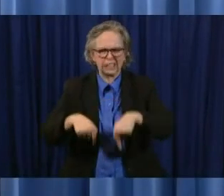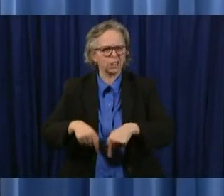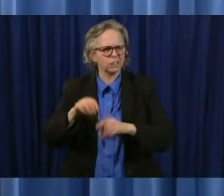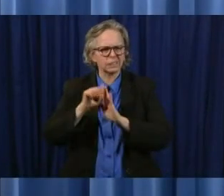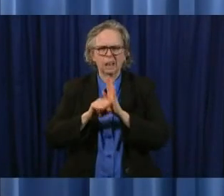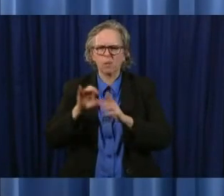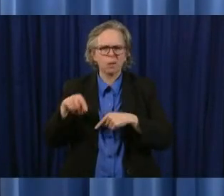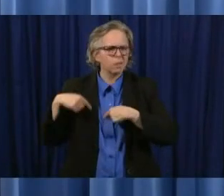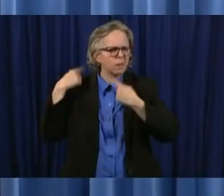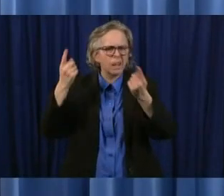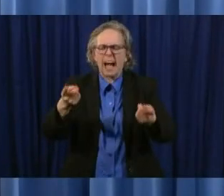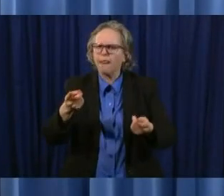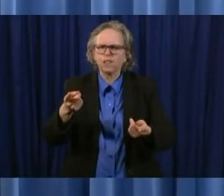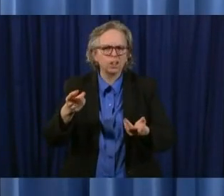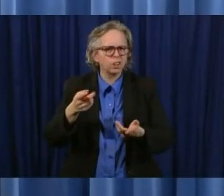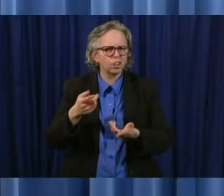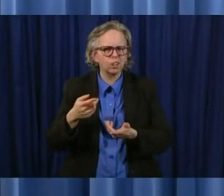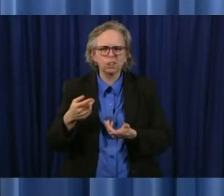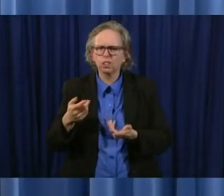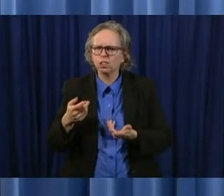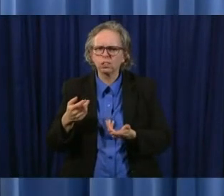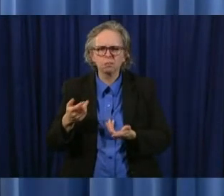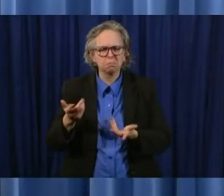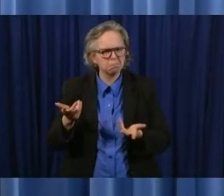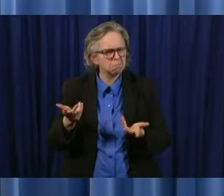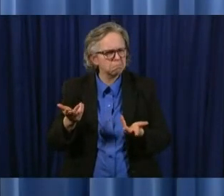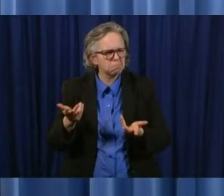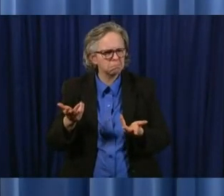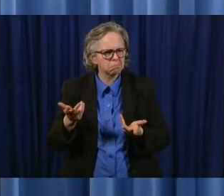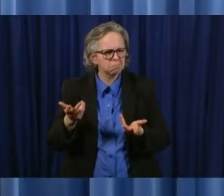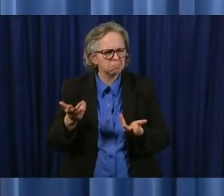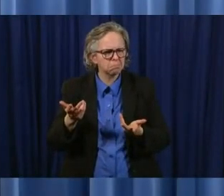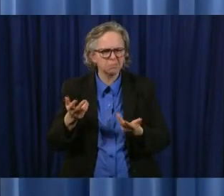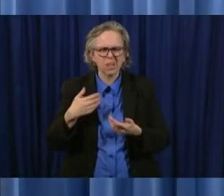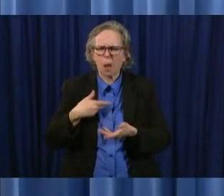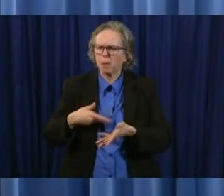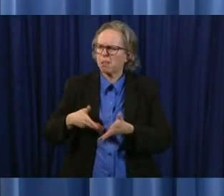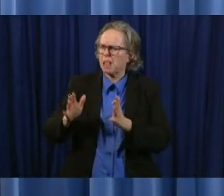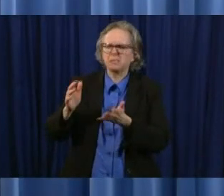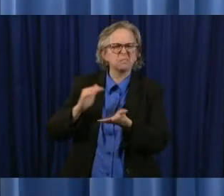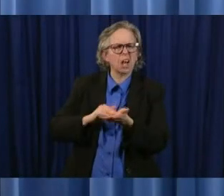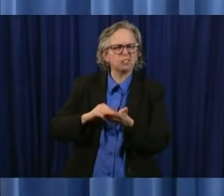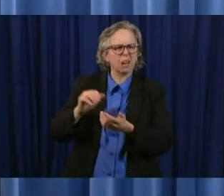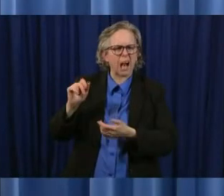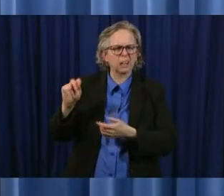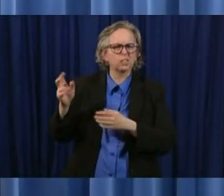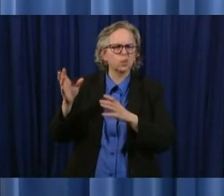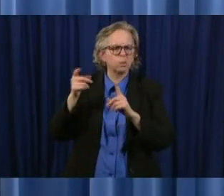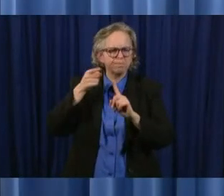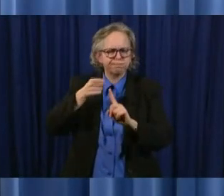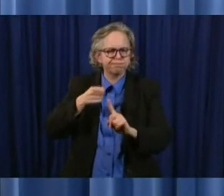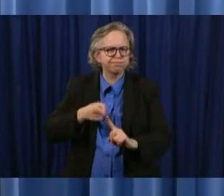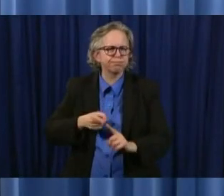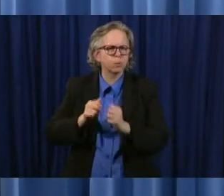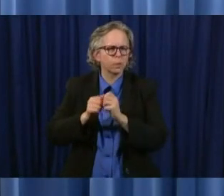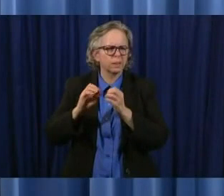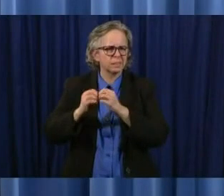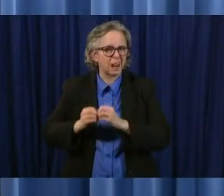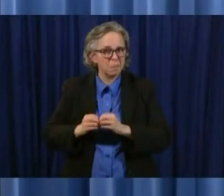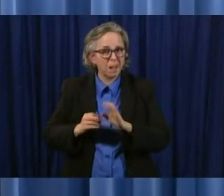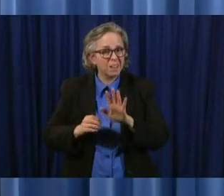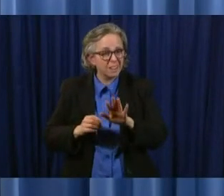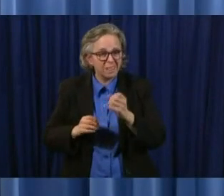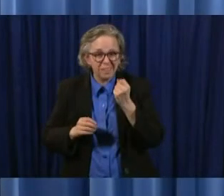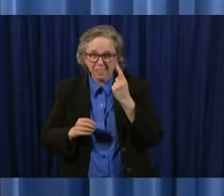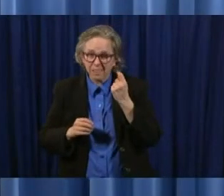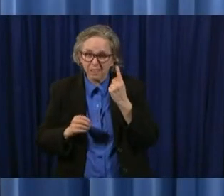out i'm going to let dr acton um you know specifically answer your question but our goal all long has been to